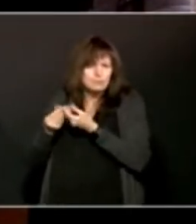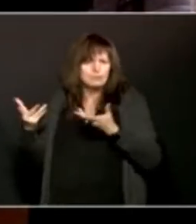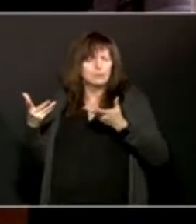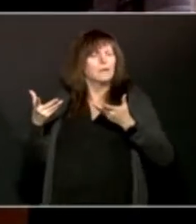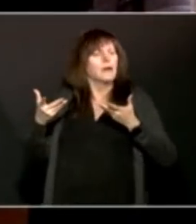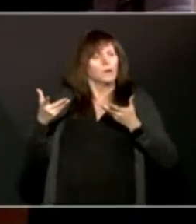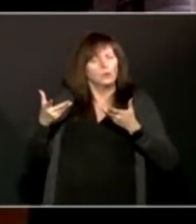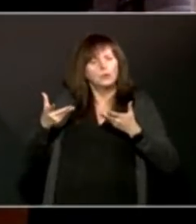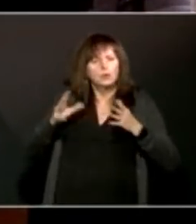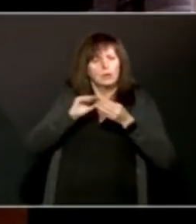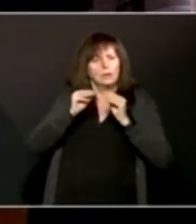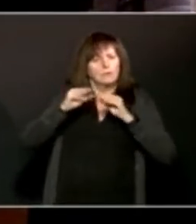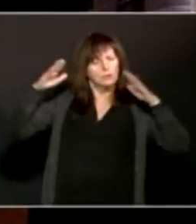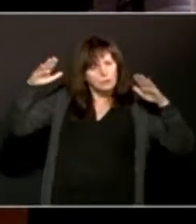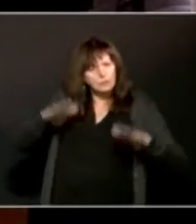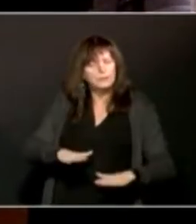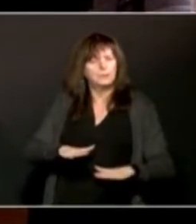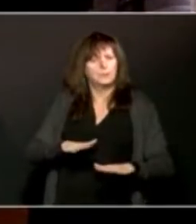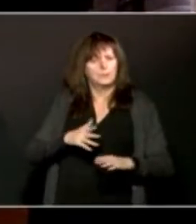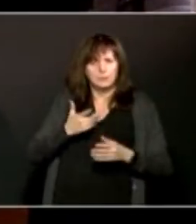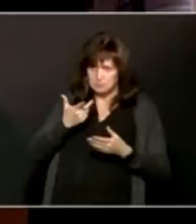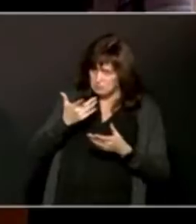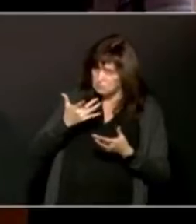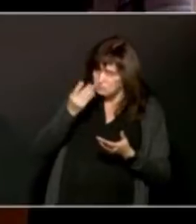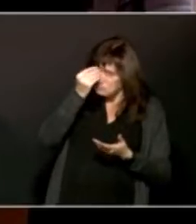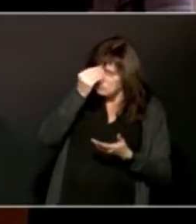into these communities to try to help them get out of lockdown.